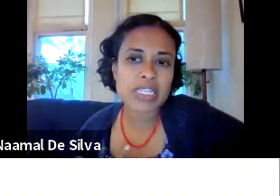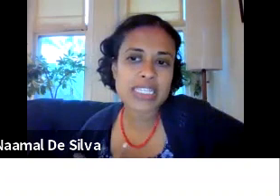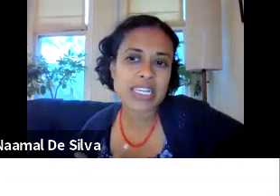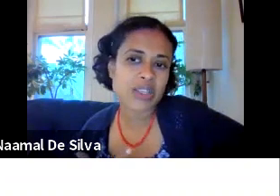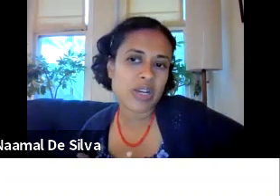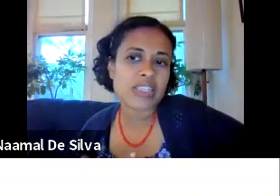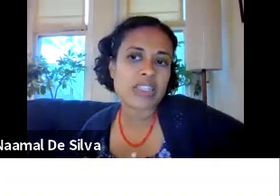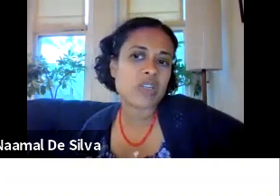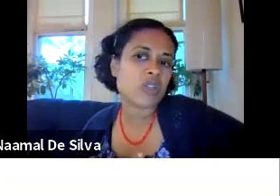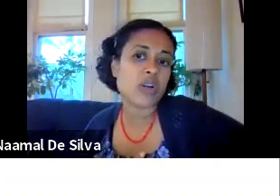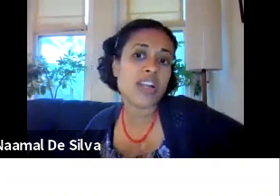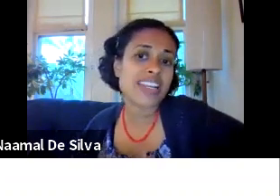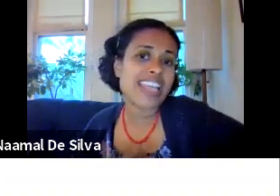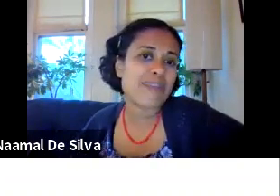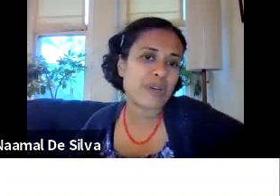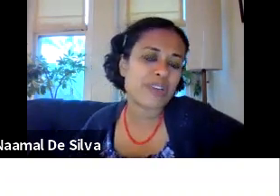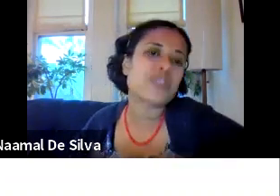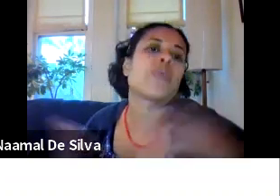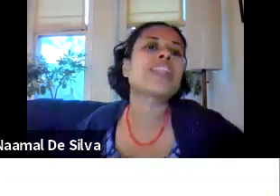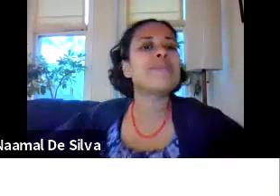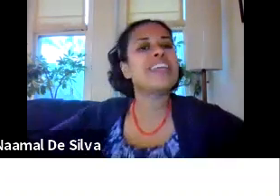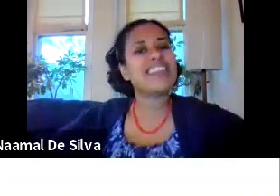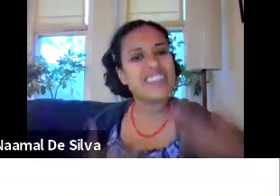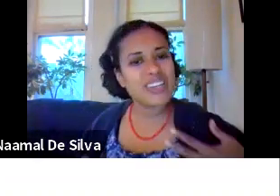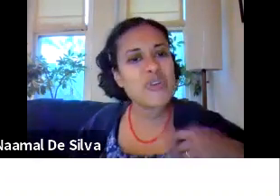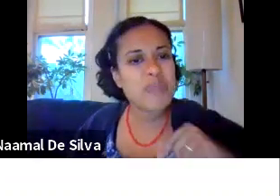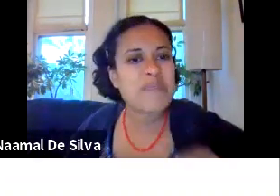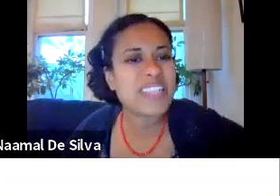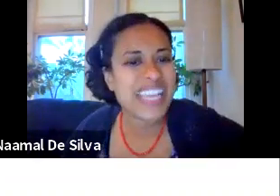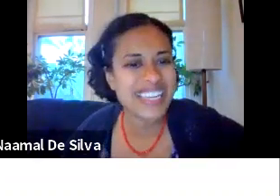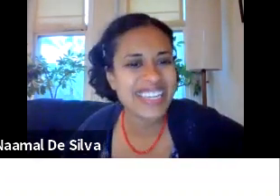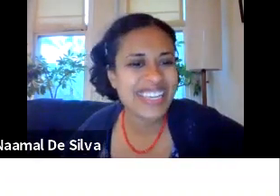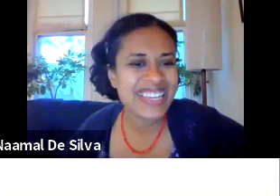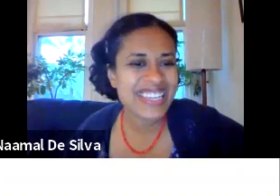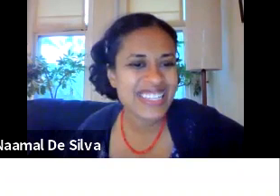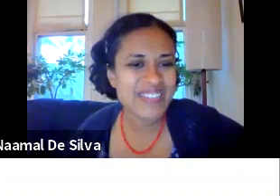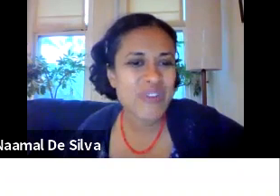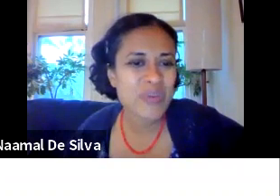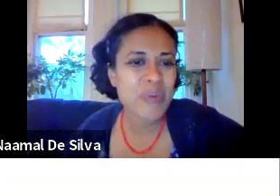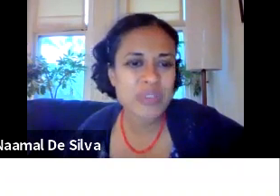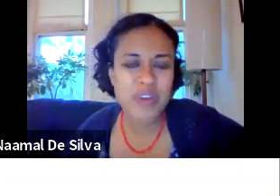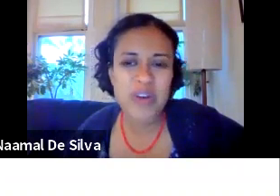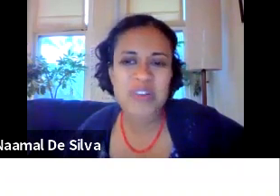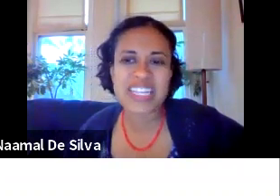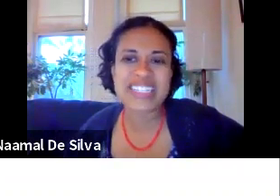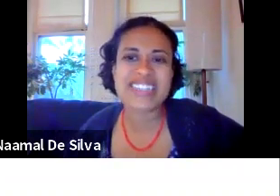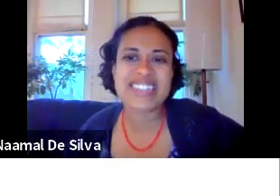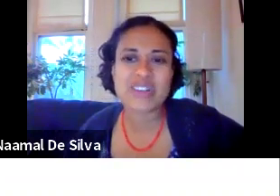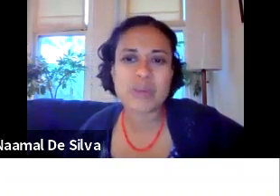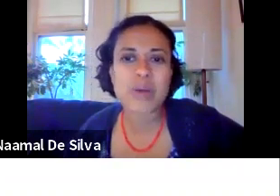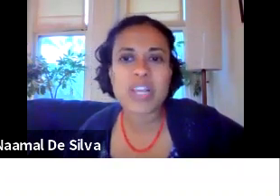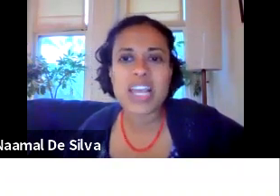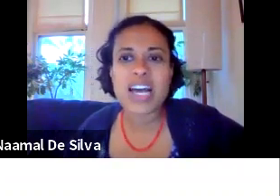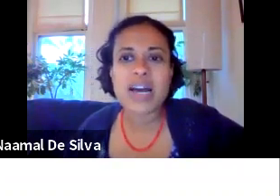people with disabilities and other health concerns were not yet birders. So welcoming new people in is what both of our